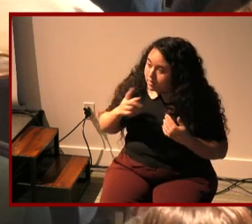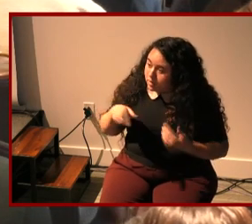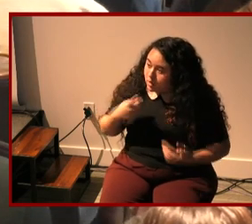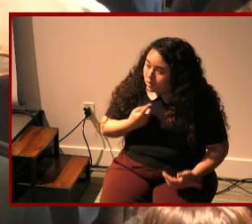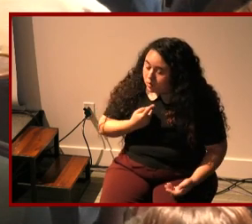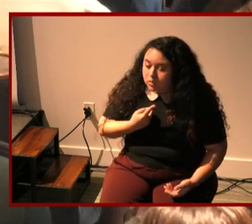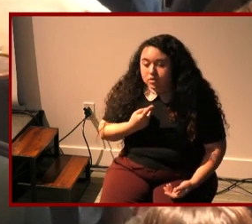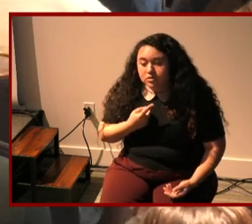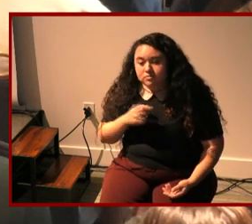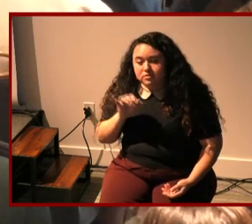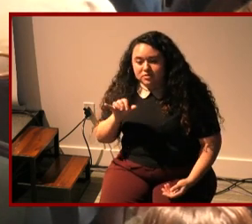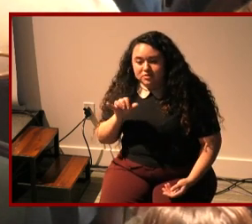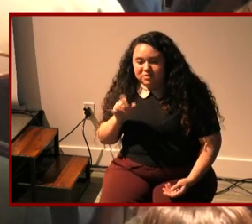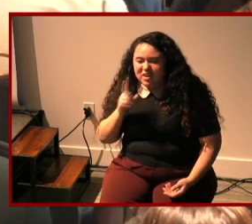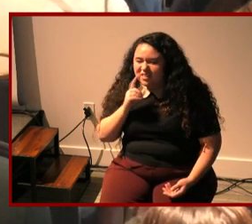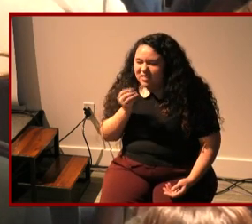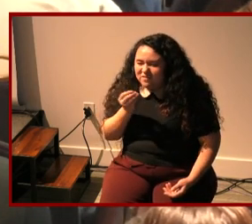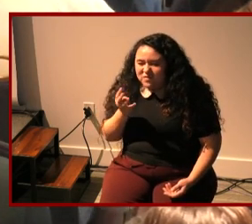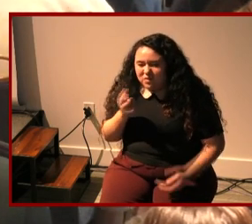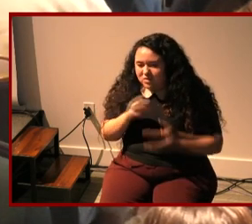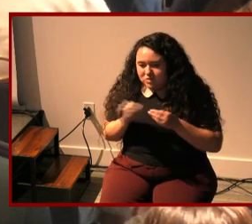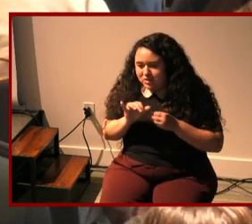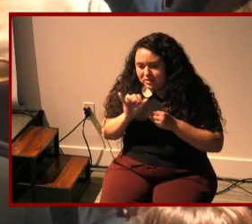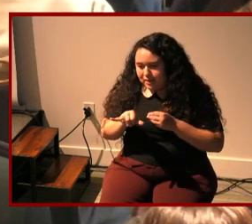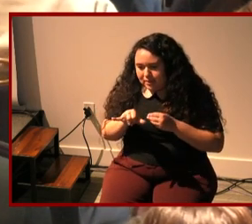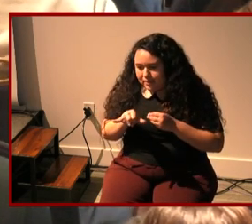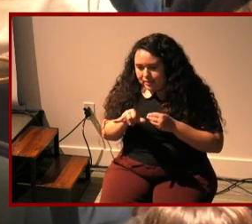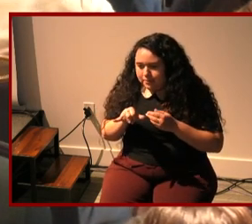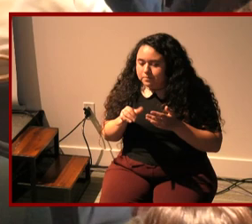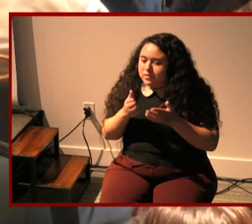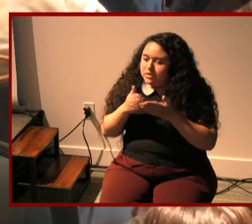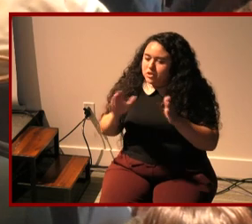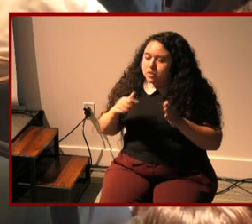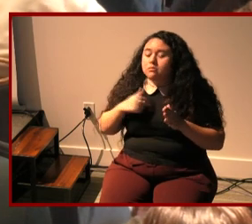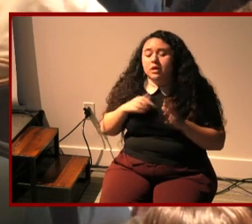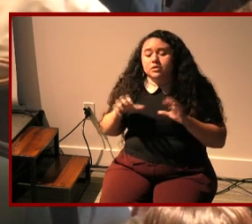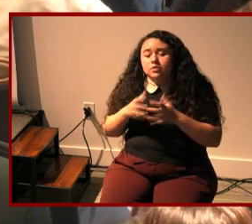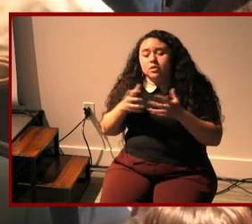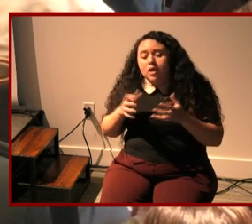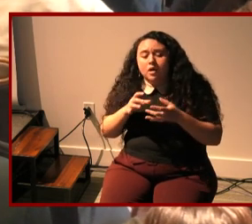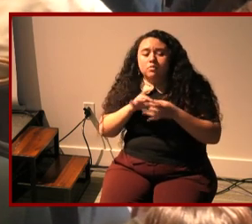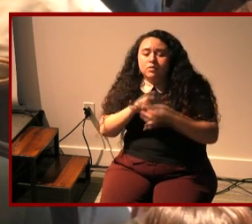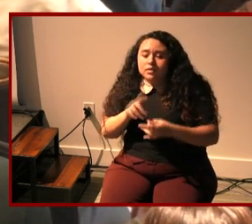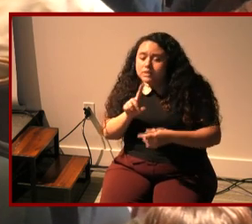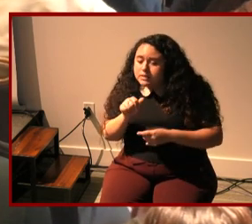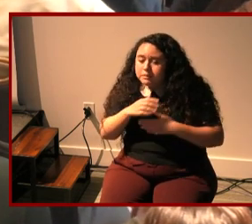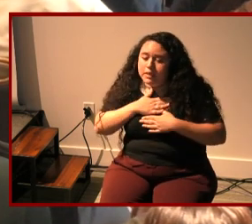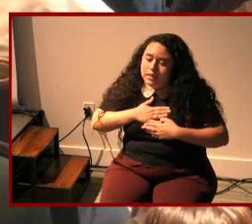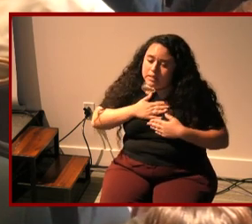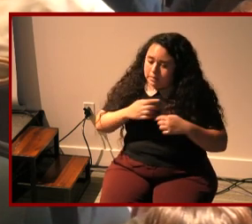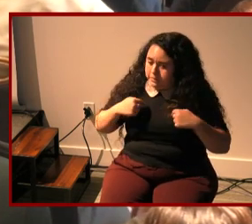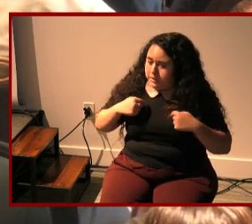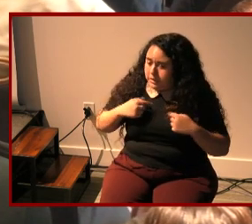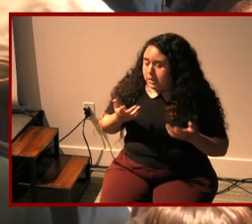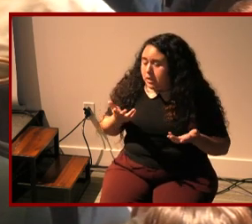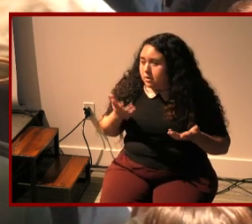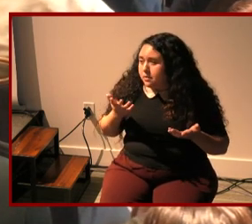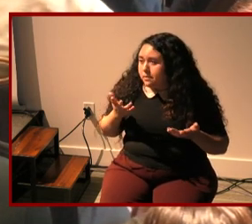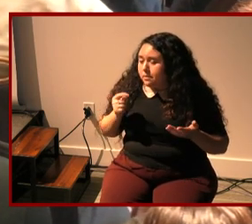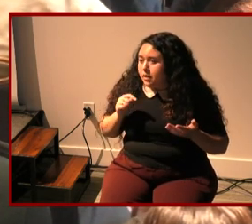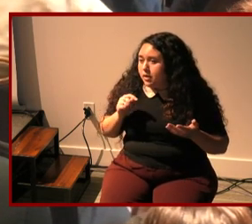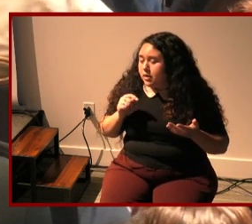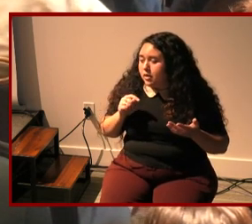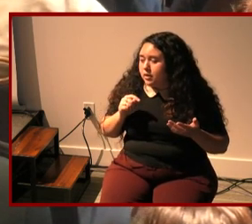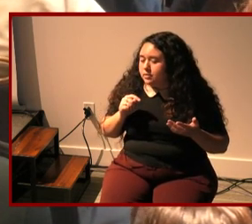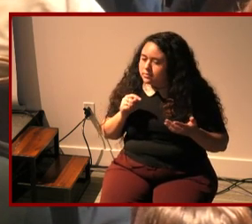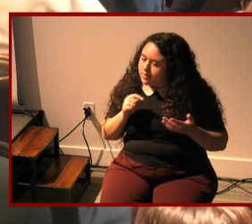thought like there's so few narratives just in general like i do a lot of stuff with like disability and entertainment um that